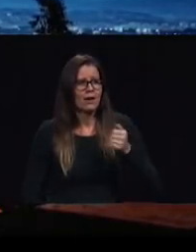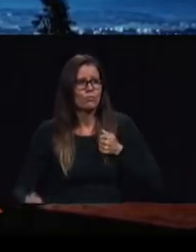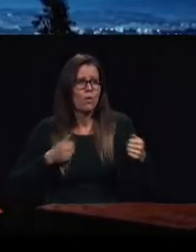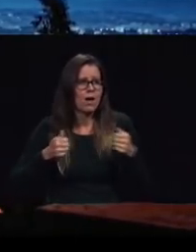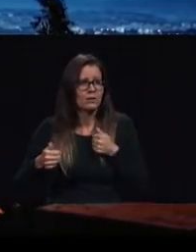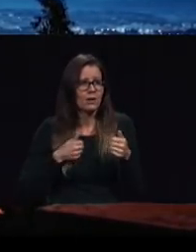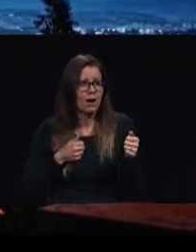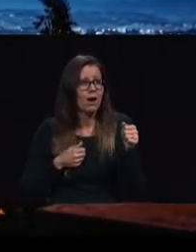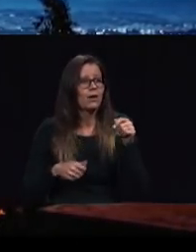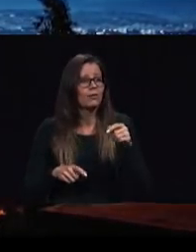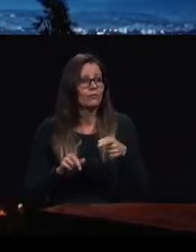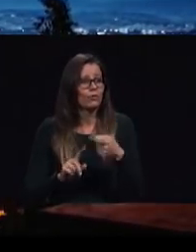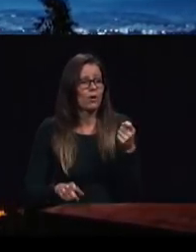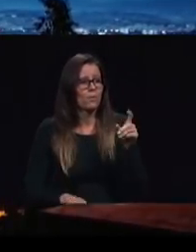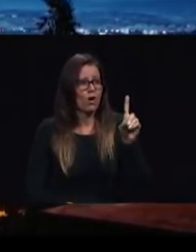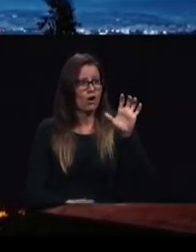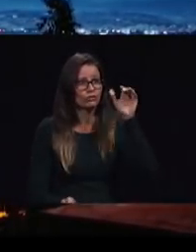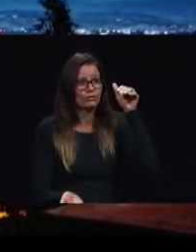baptized